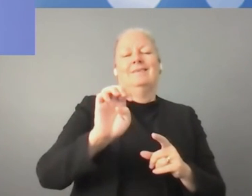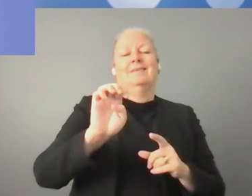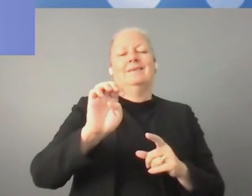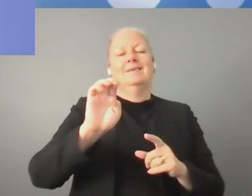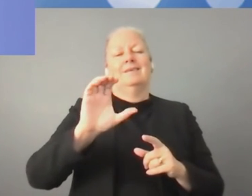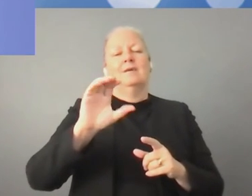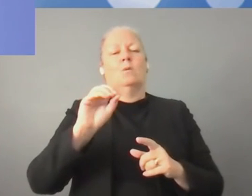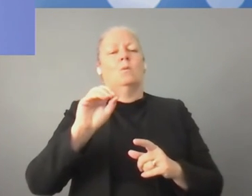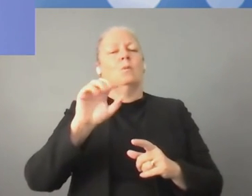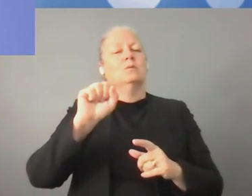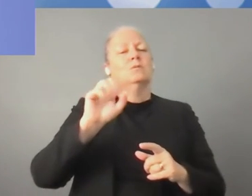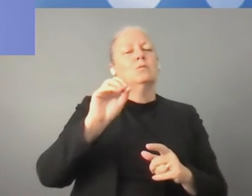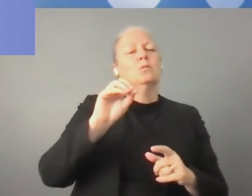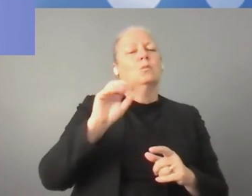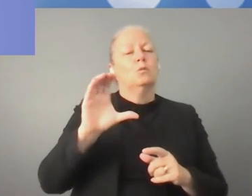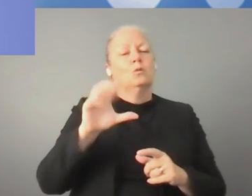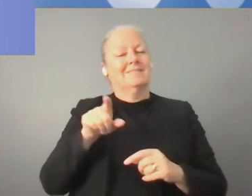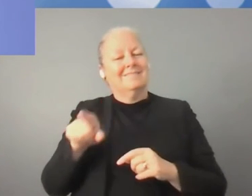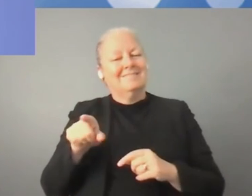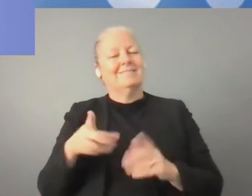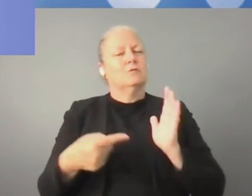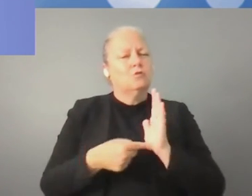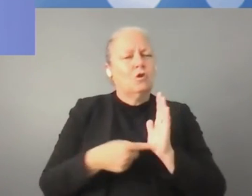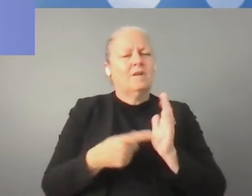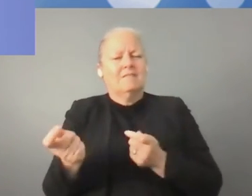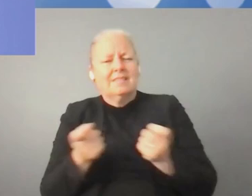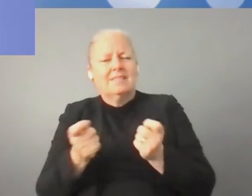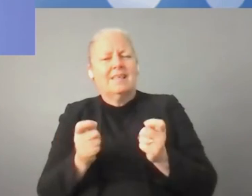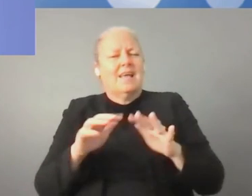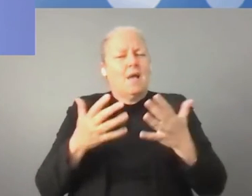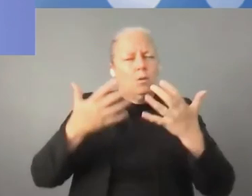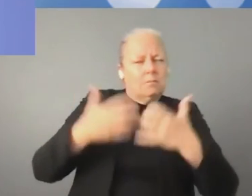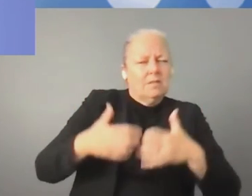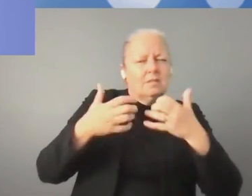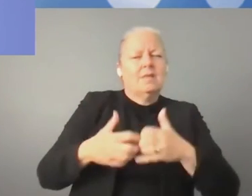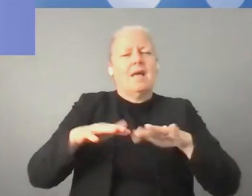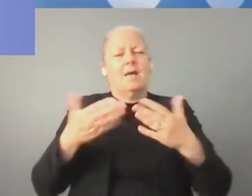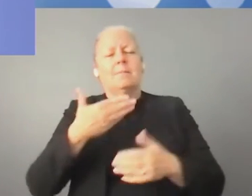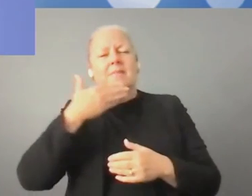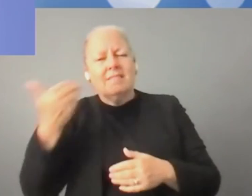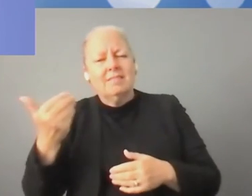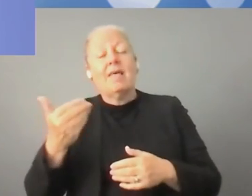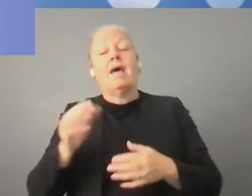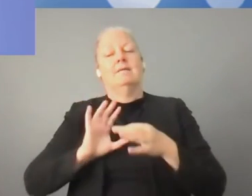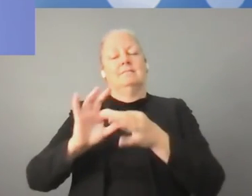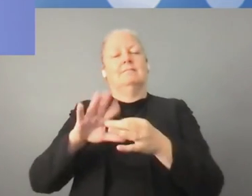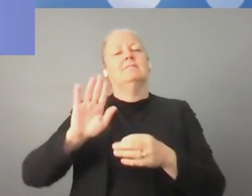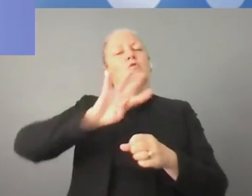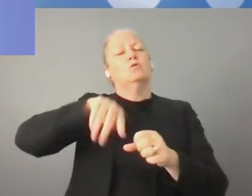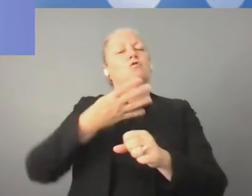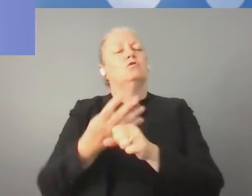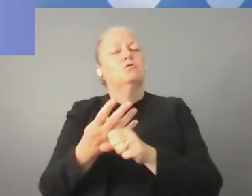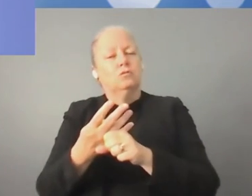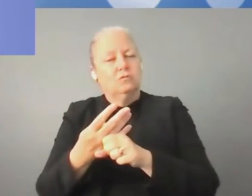technology could be better helping to achieve sustainable development goals through the 10-member group.